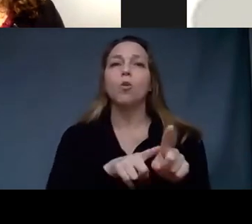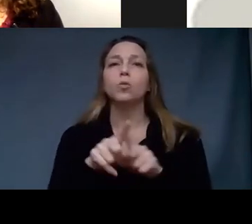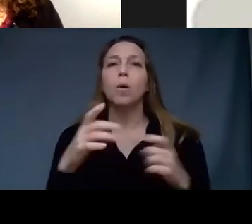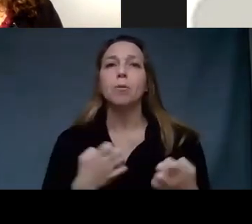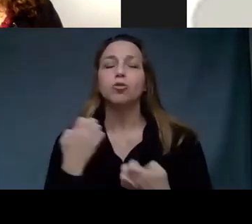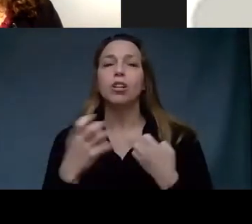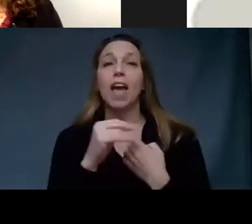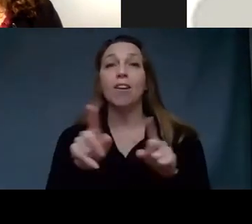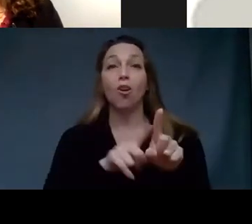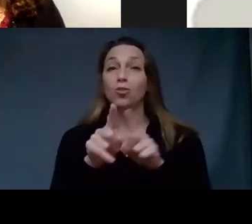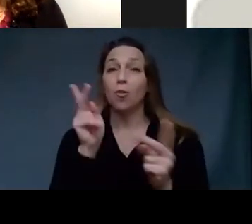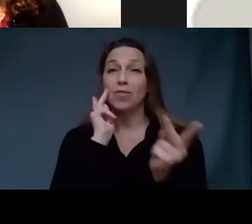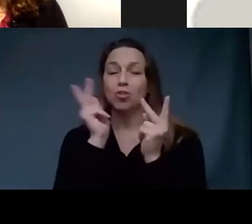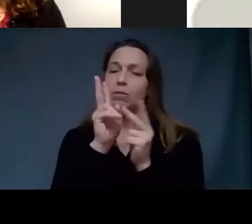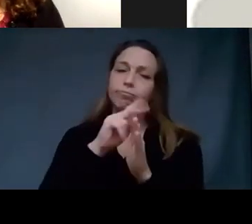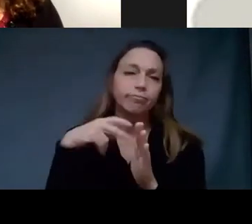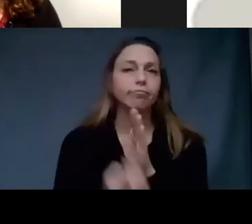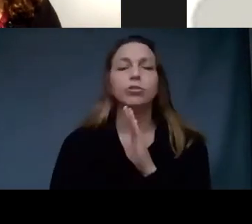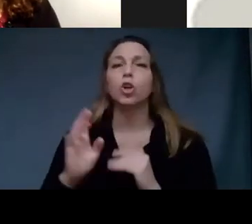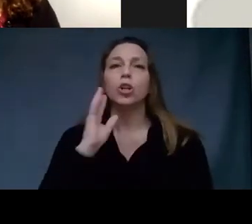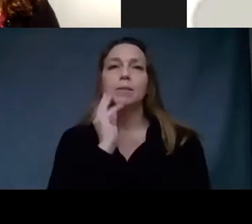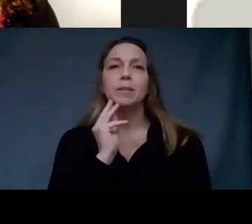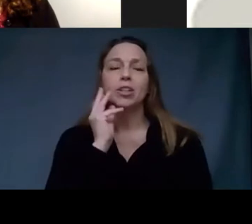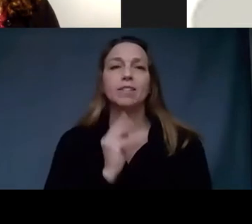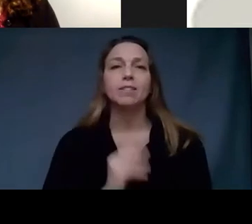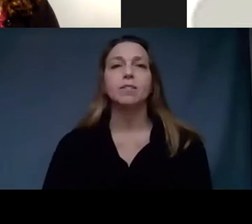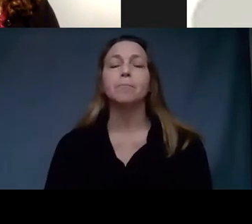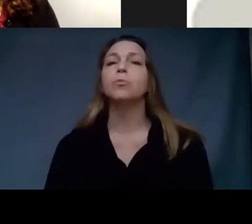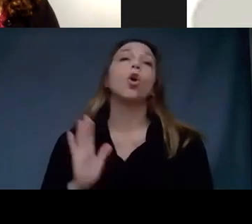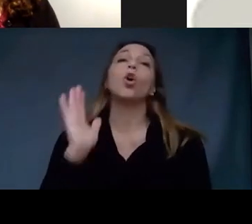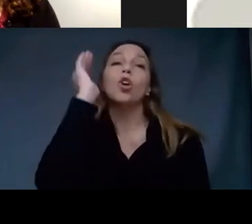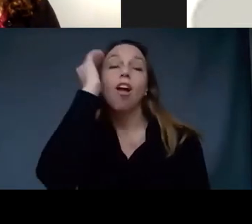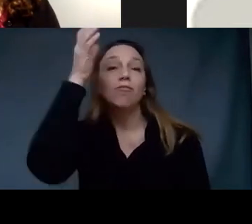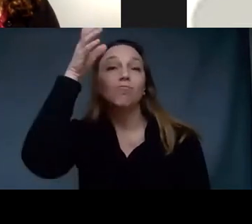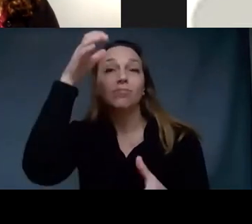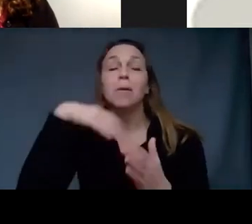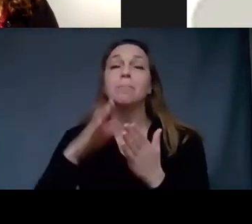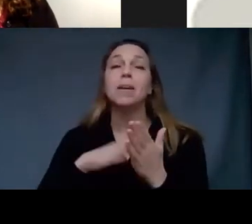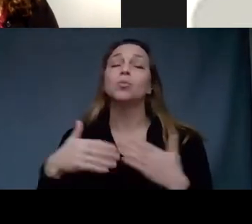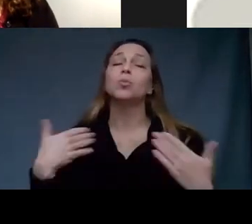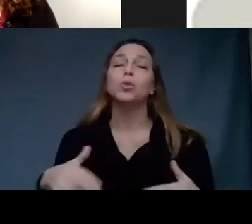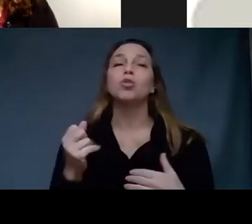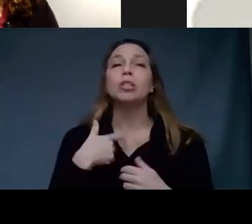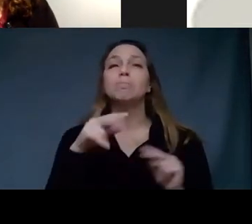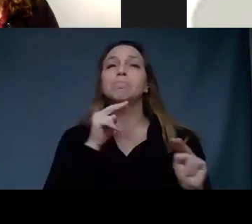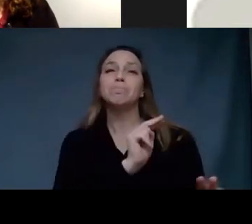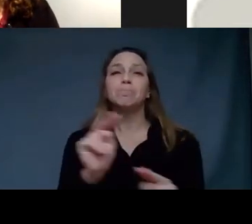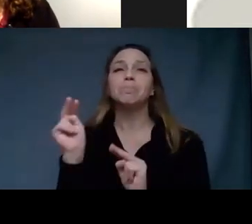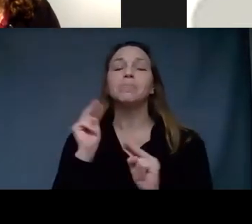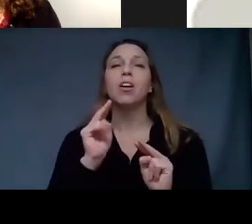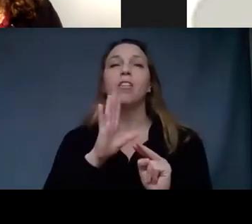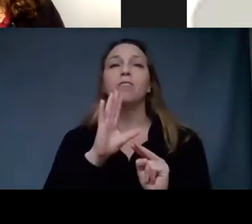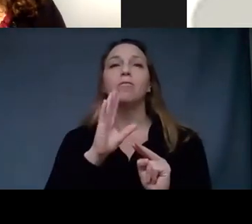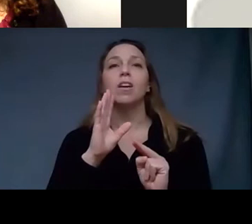as well as visually. Lyshak wields her knowledge of painting as a tool for surveying the landscapes of mind and